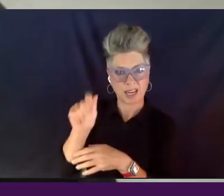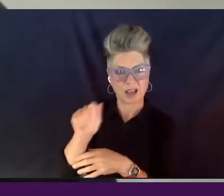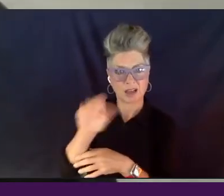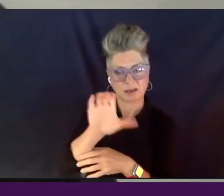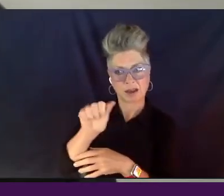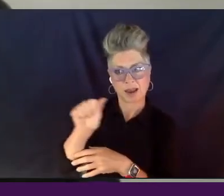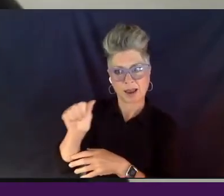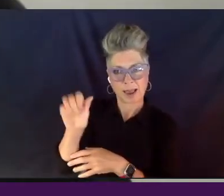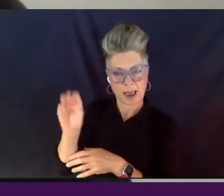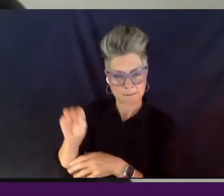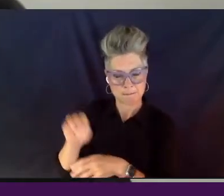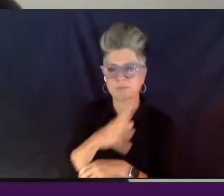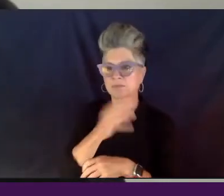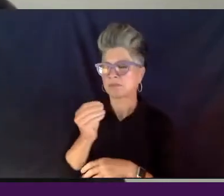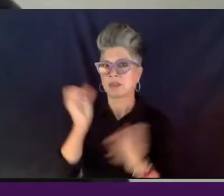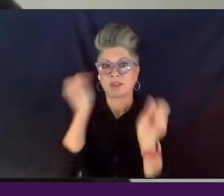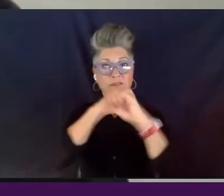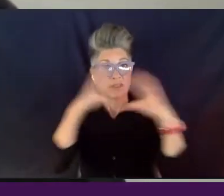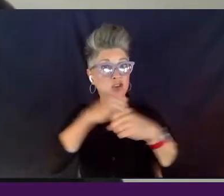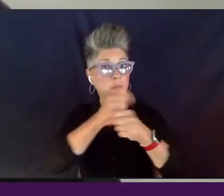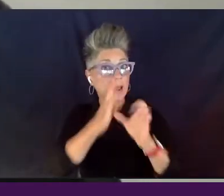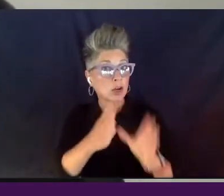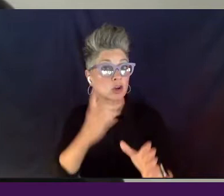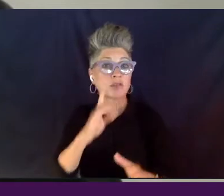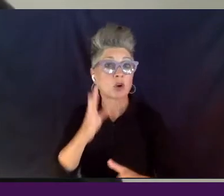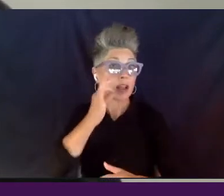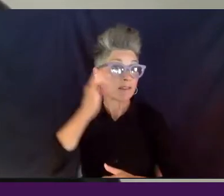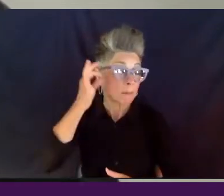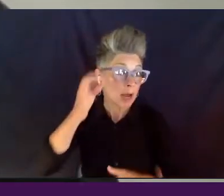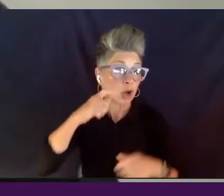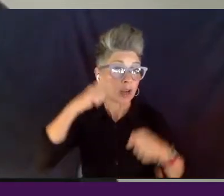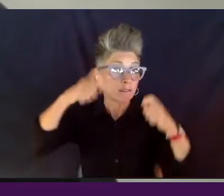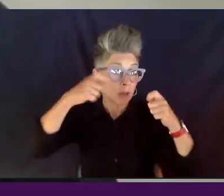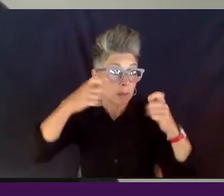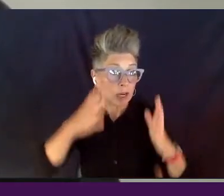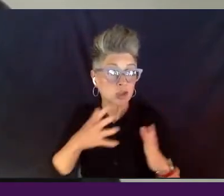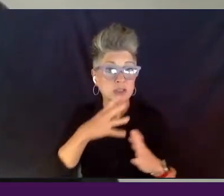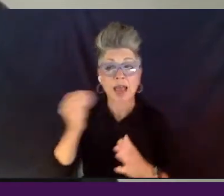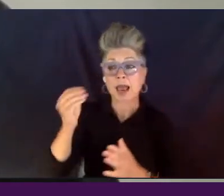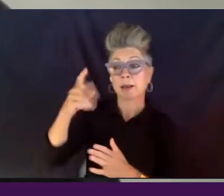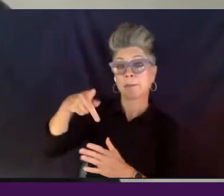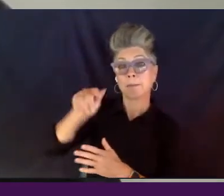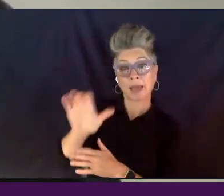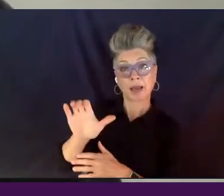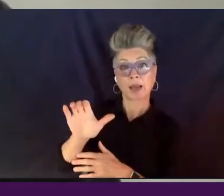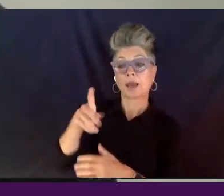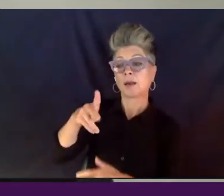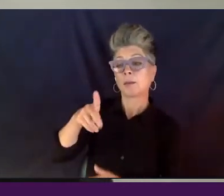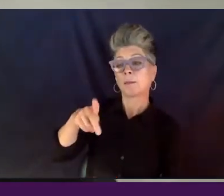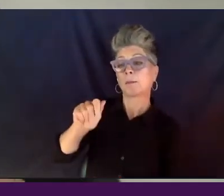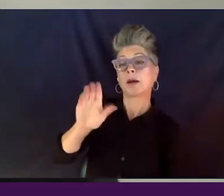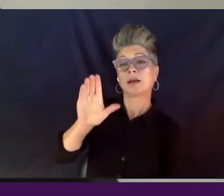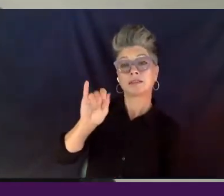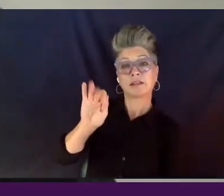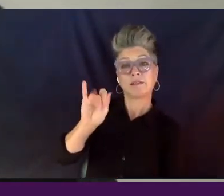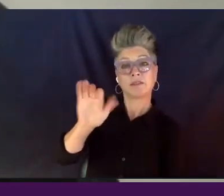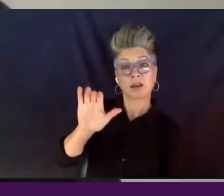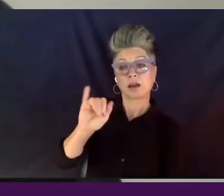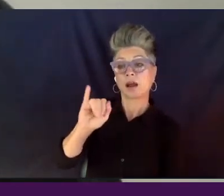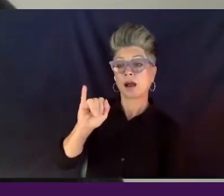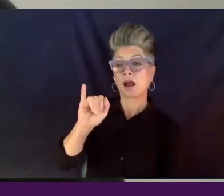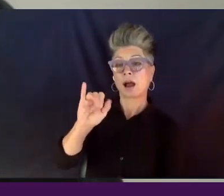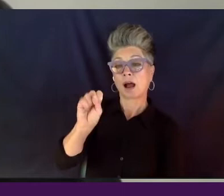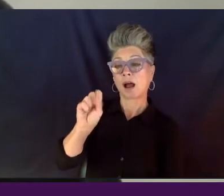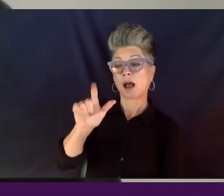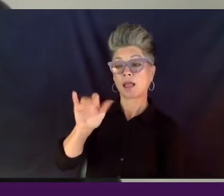Makers for Native American Filmmakers and PIC, the Pacific Islanders in Communication. And those are just great entities